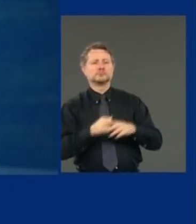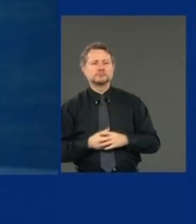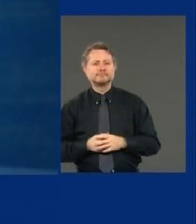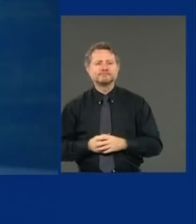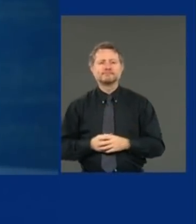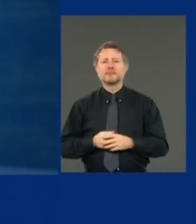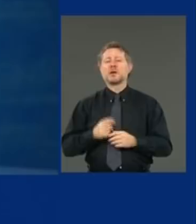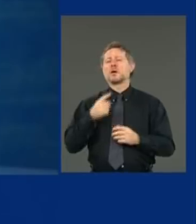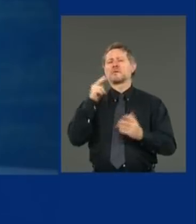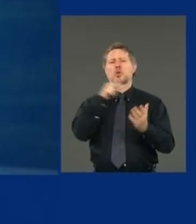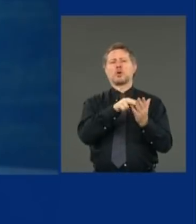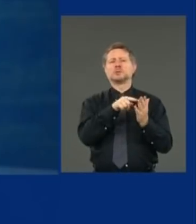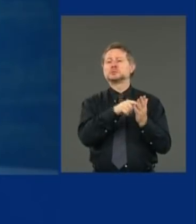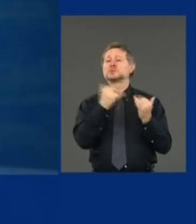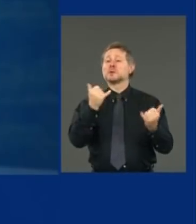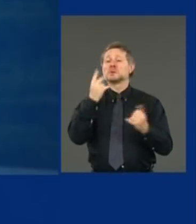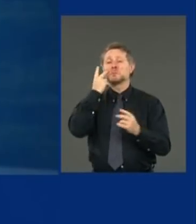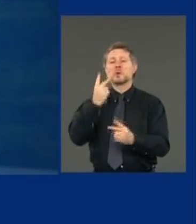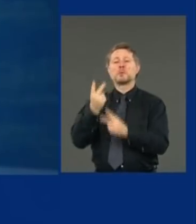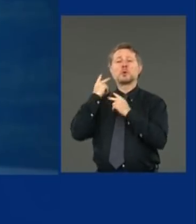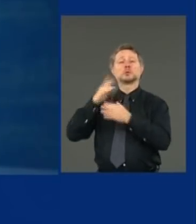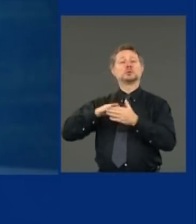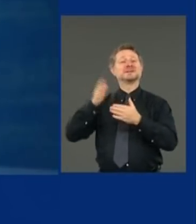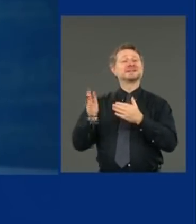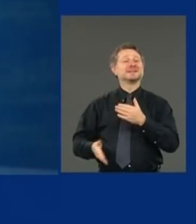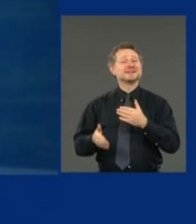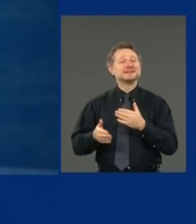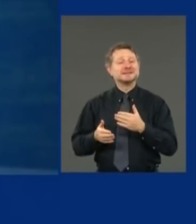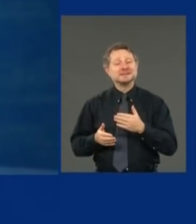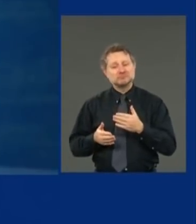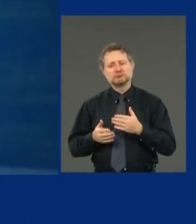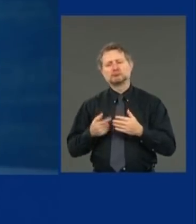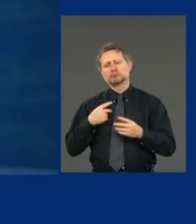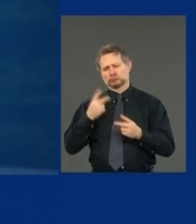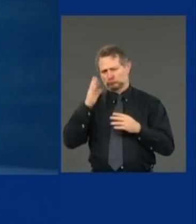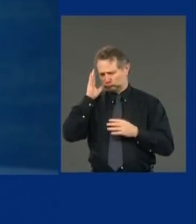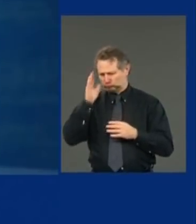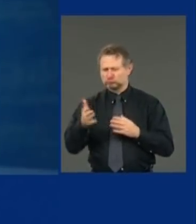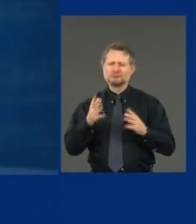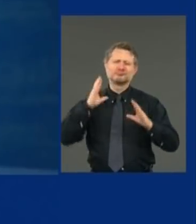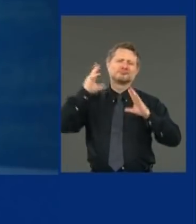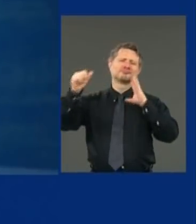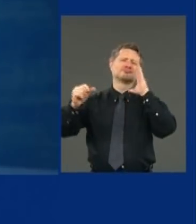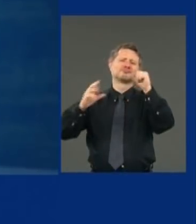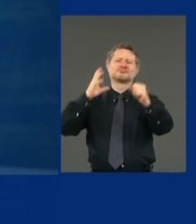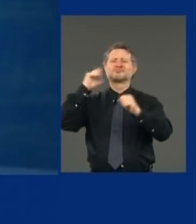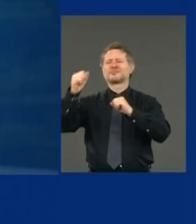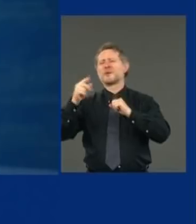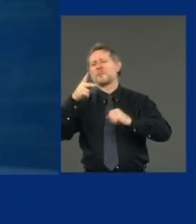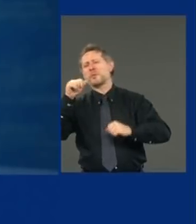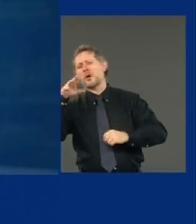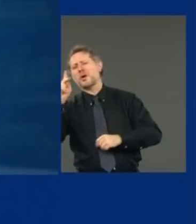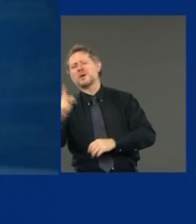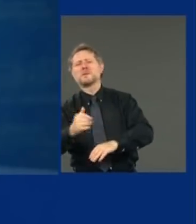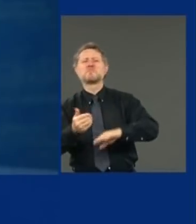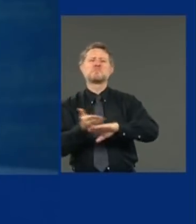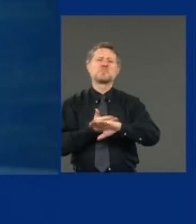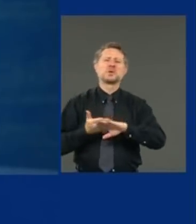It's Memorial Day weekend. We expect people to be getting out, going to parks, beaches, et cetera. We understand that.